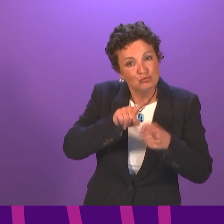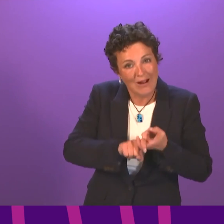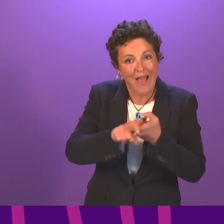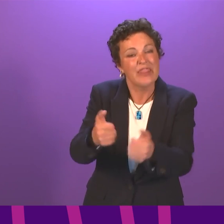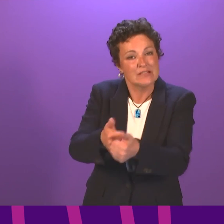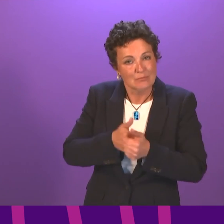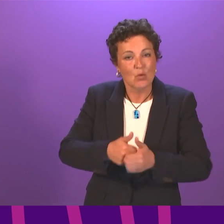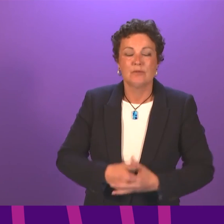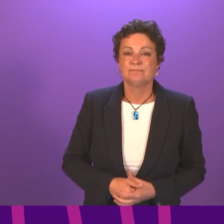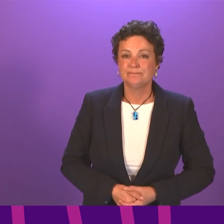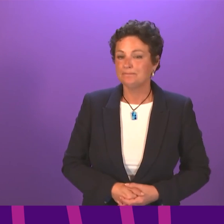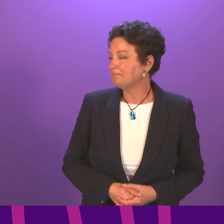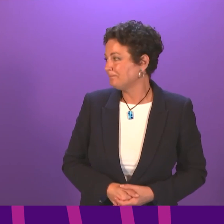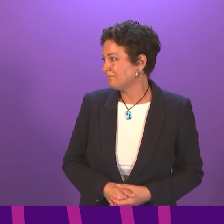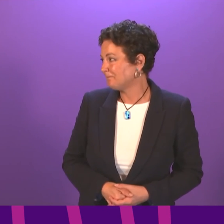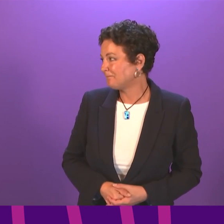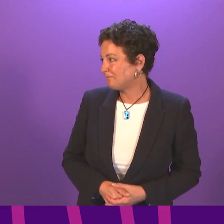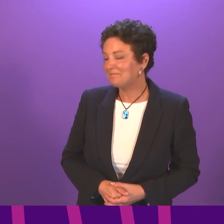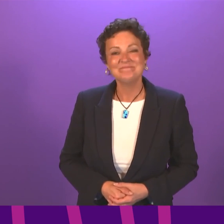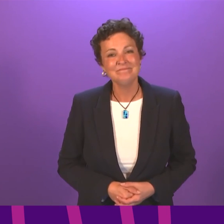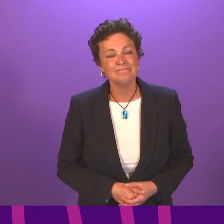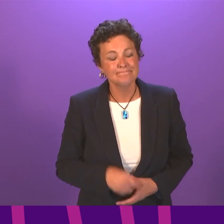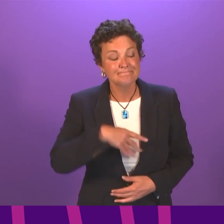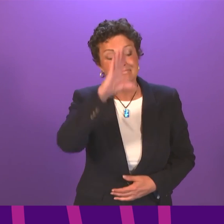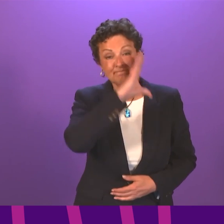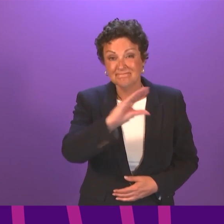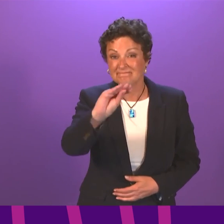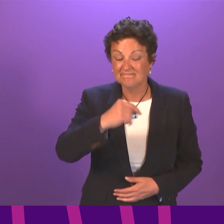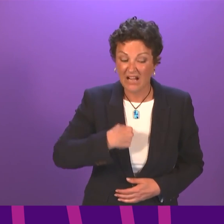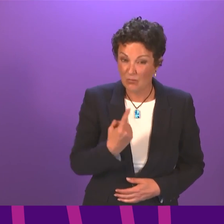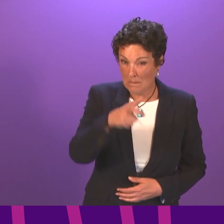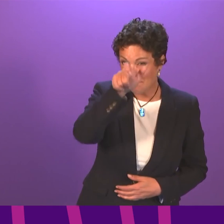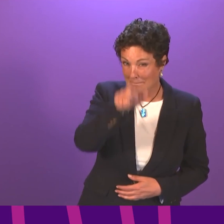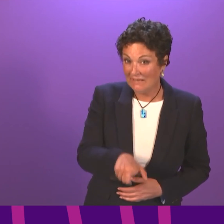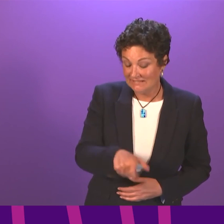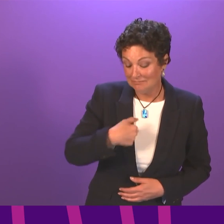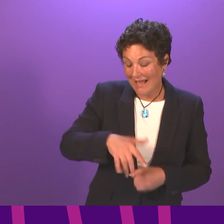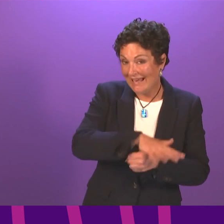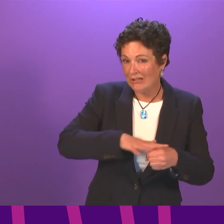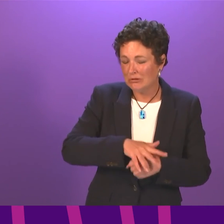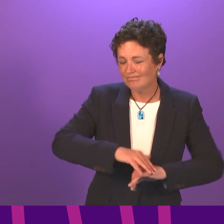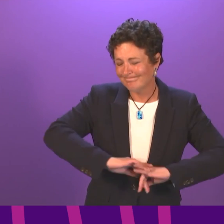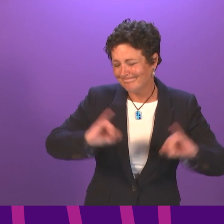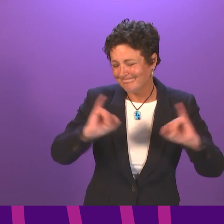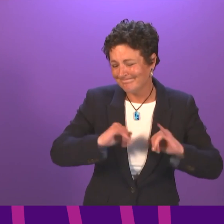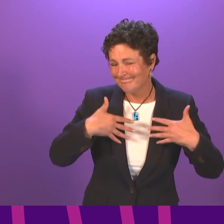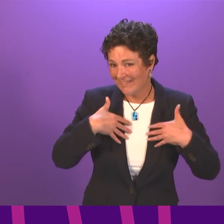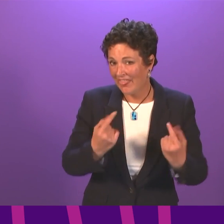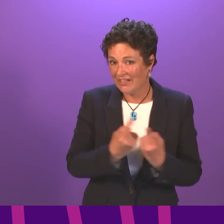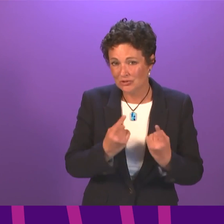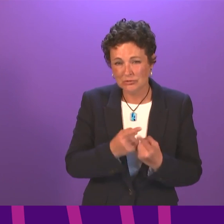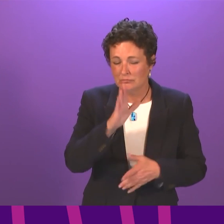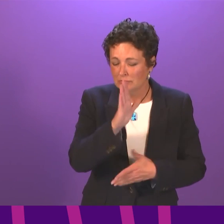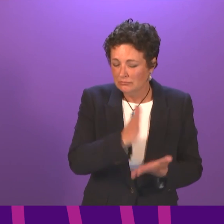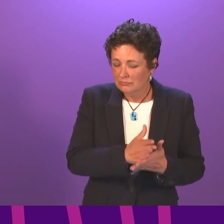Thank you, Presiding Officer. I have a constituent with significant health issues who has had real problems